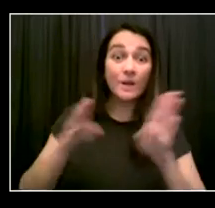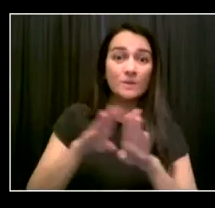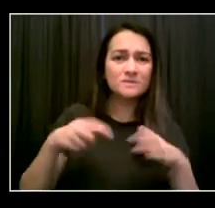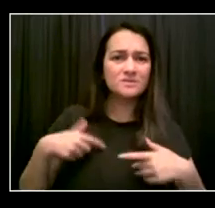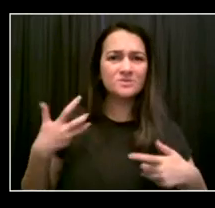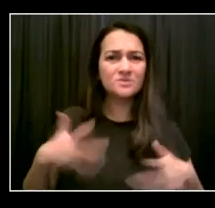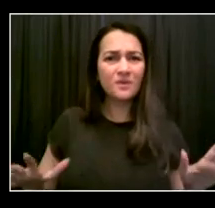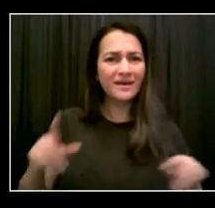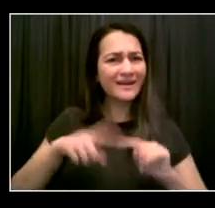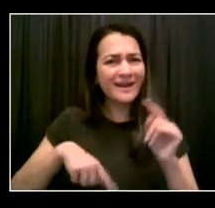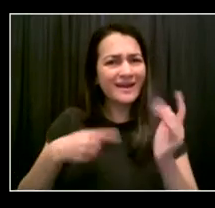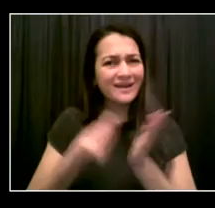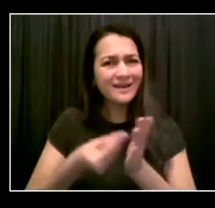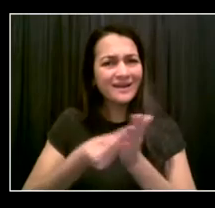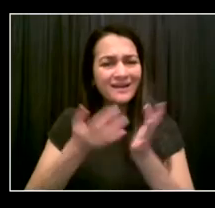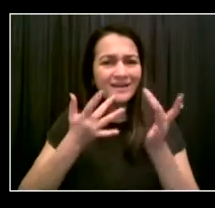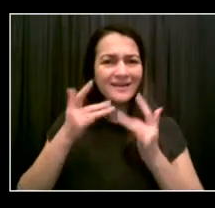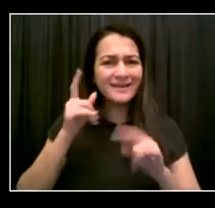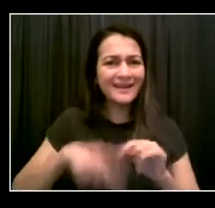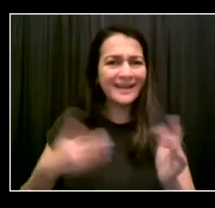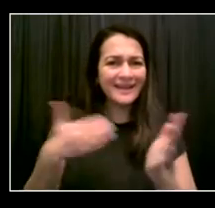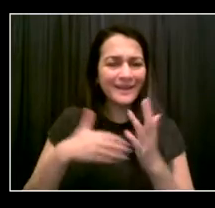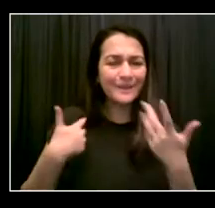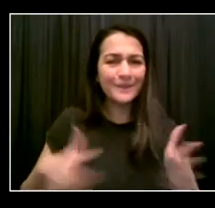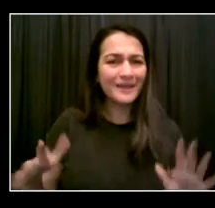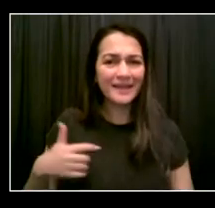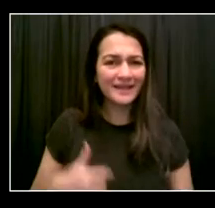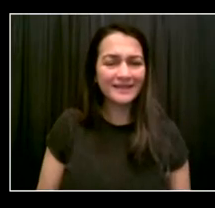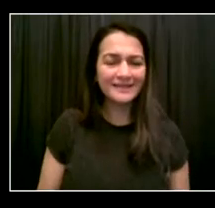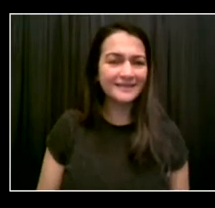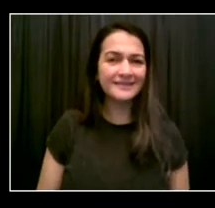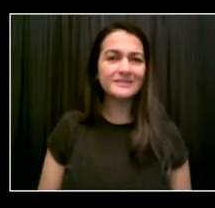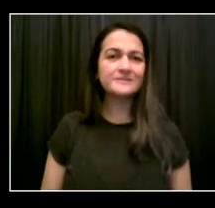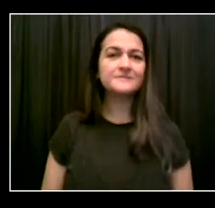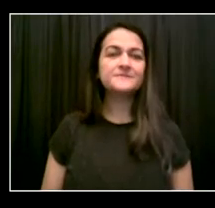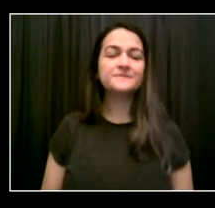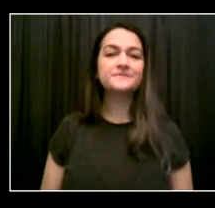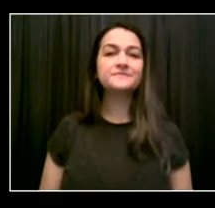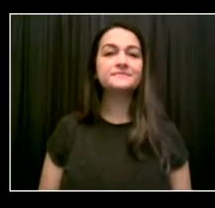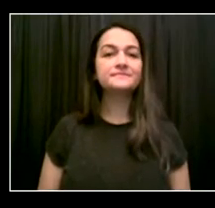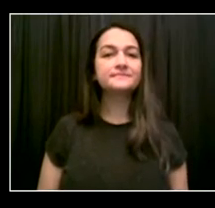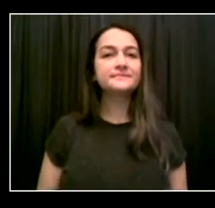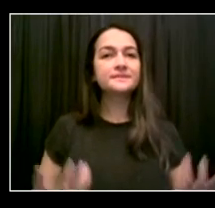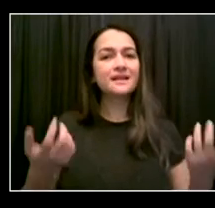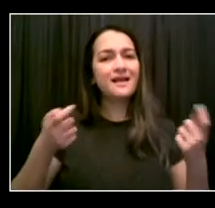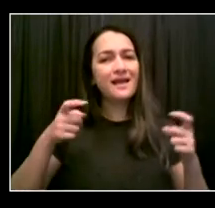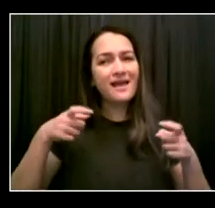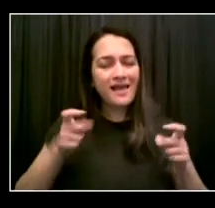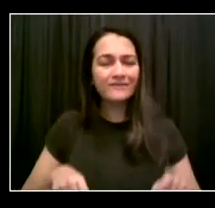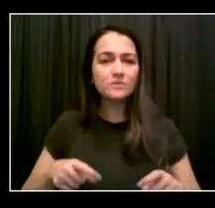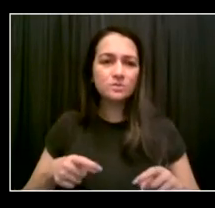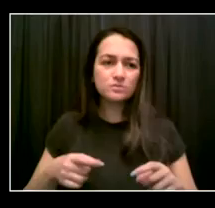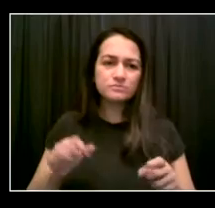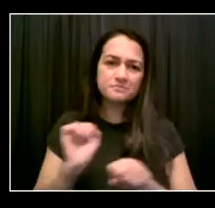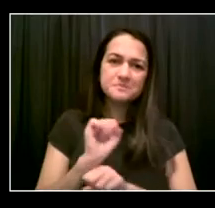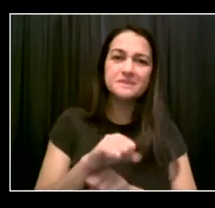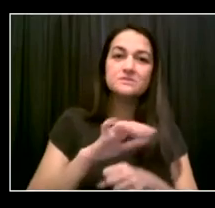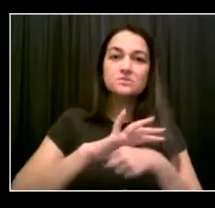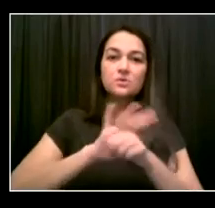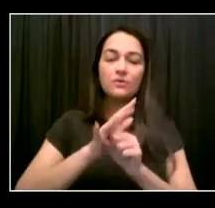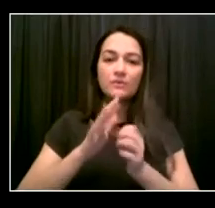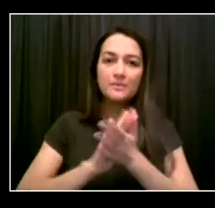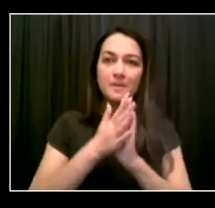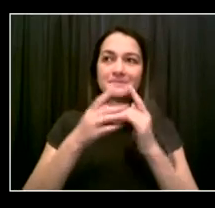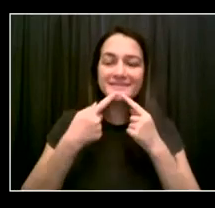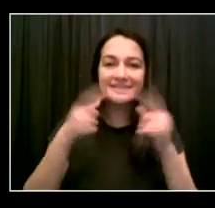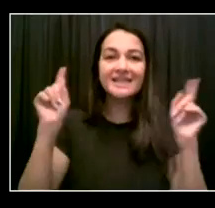storm, that we can get through this. So I just, um, I know that folks feel a little way when